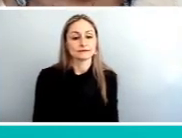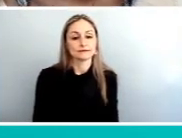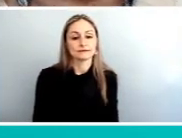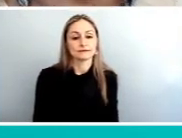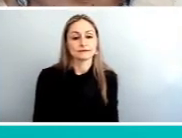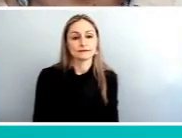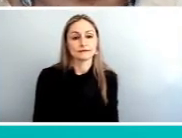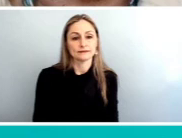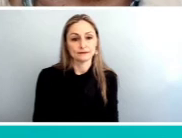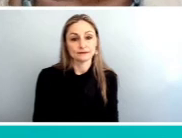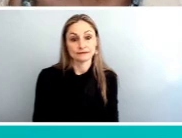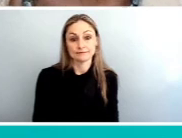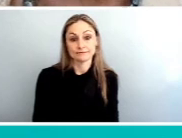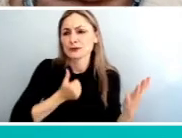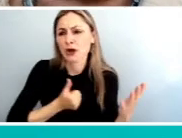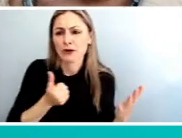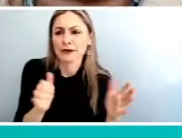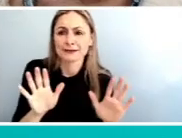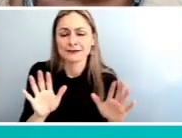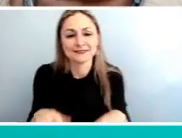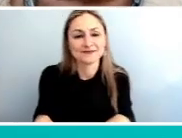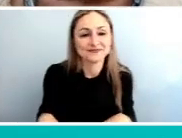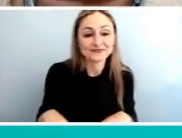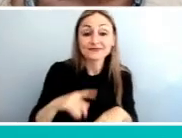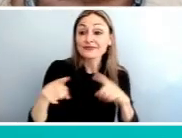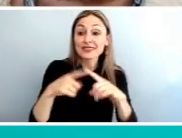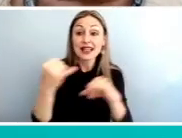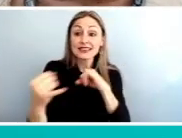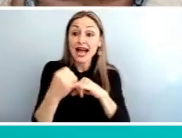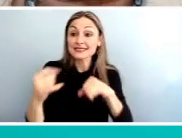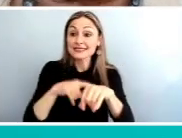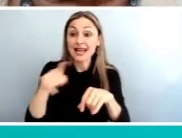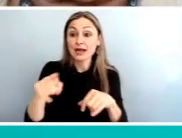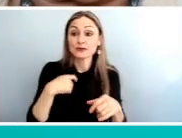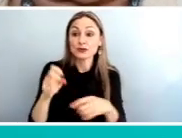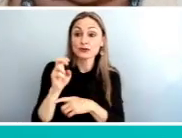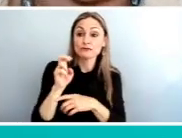Poll number two. When is the last time you rode a SEPTA bus?